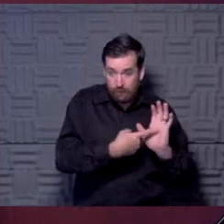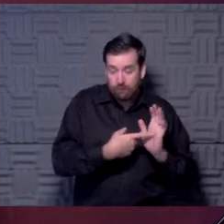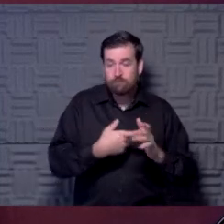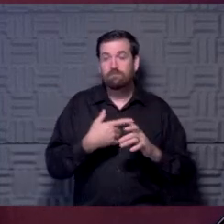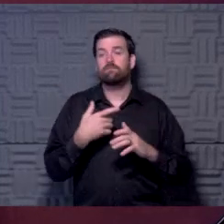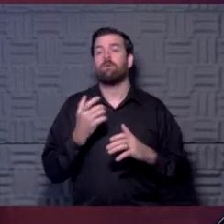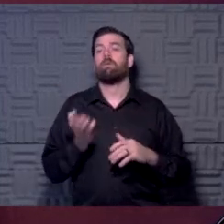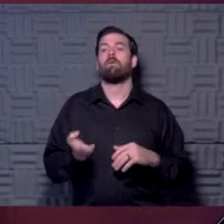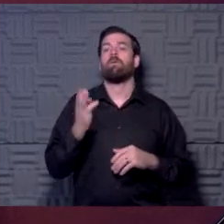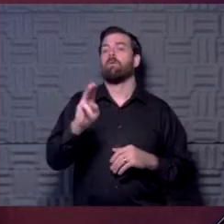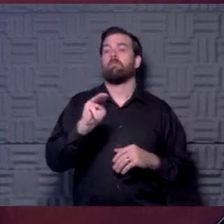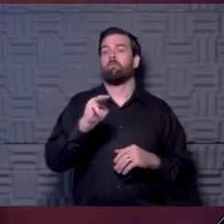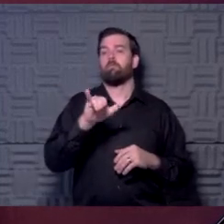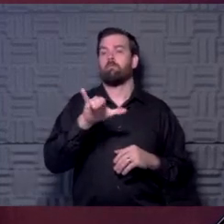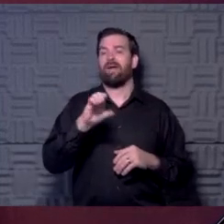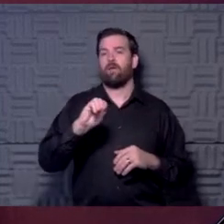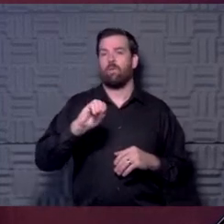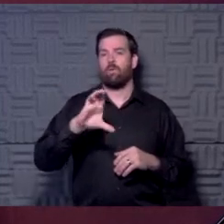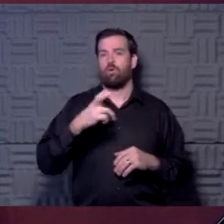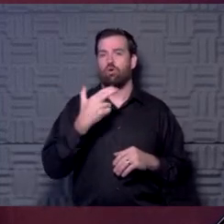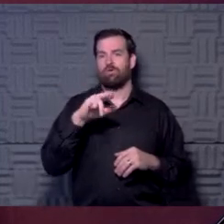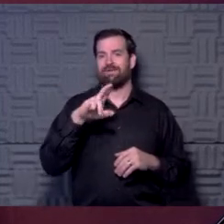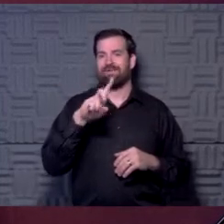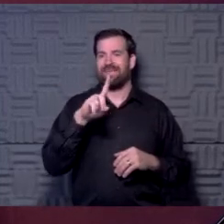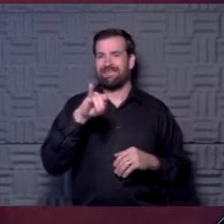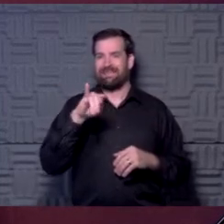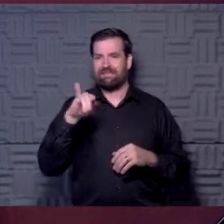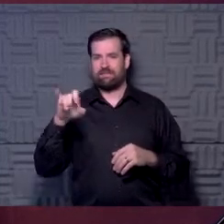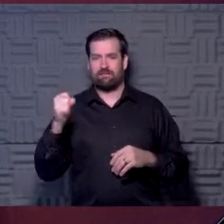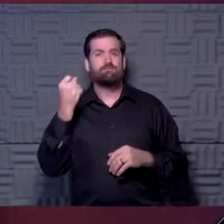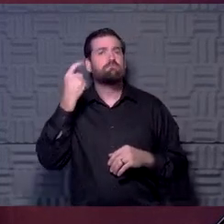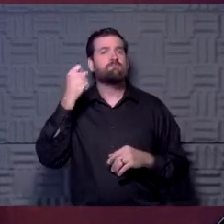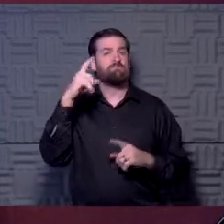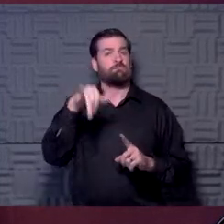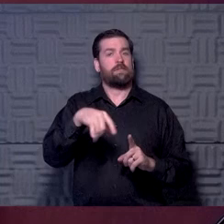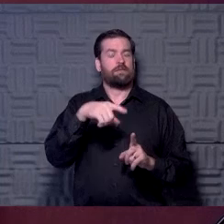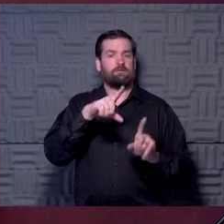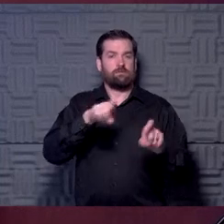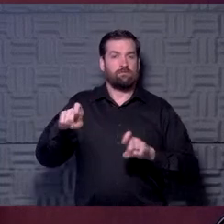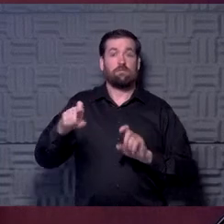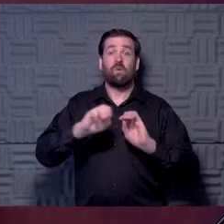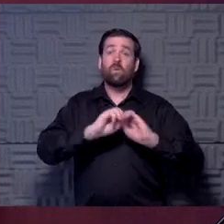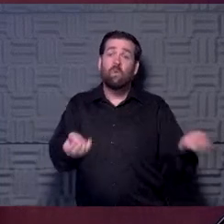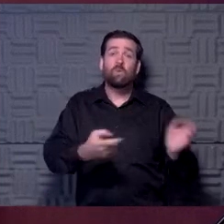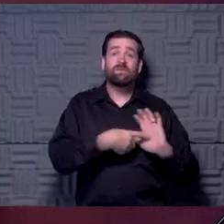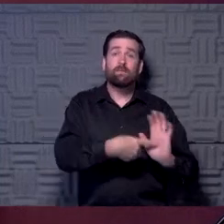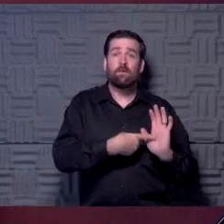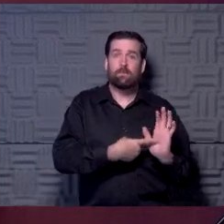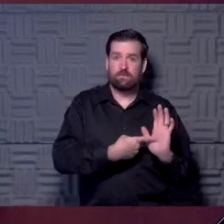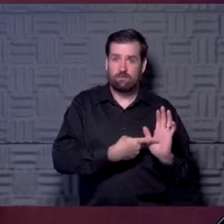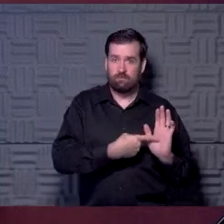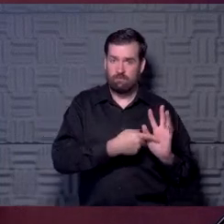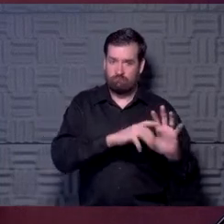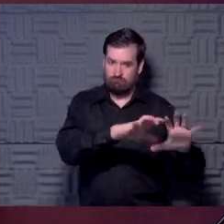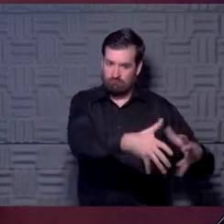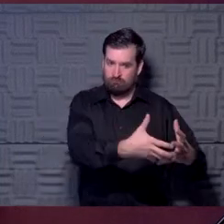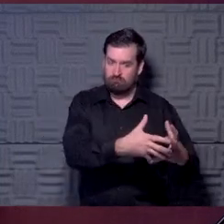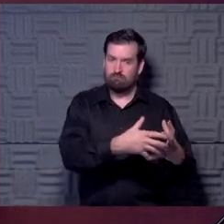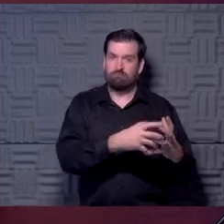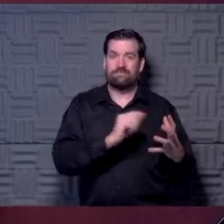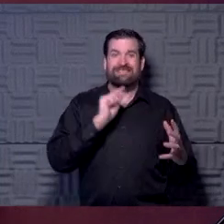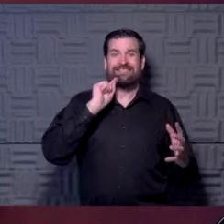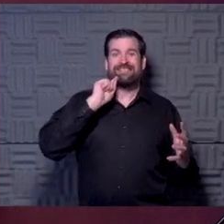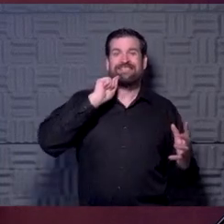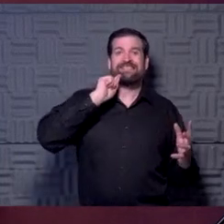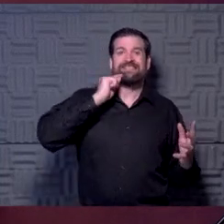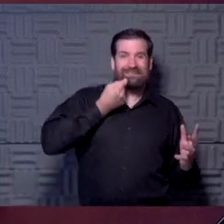suggestion of myocarditis. What was unique about this study is the asymptomatic population had significant